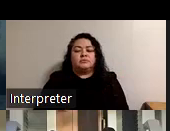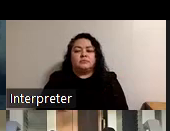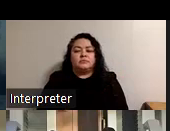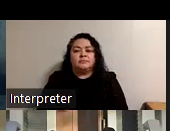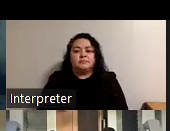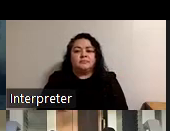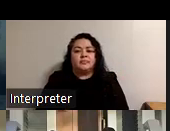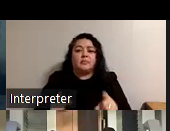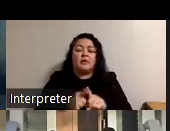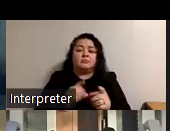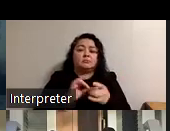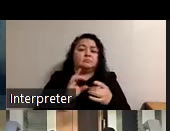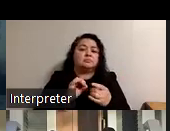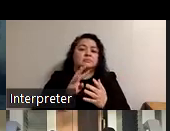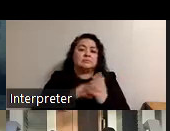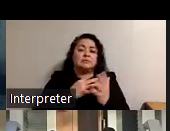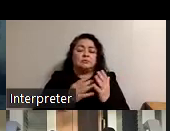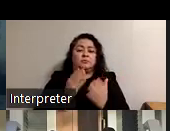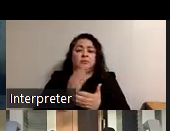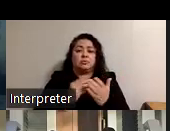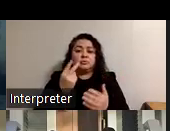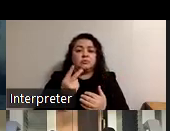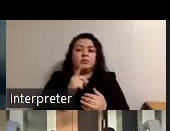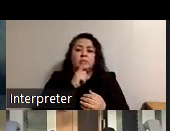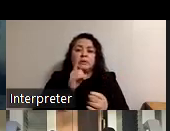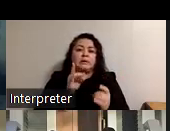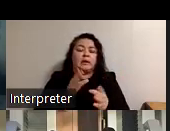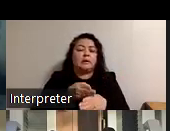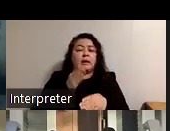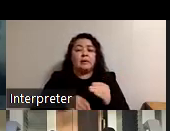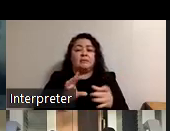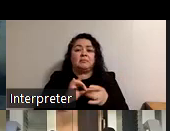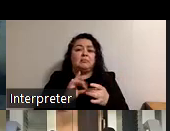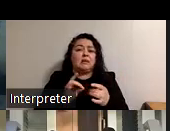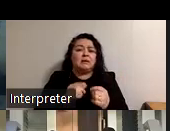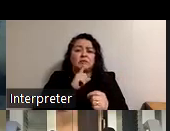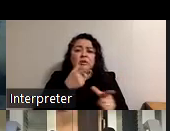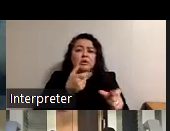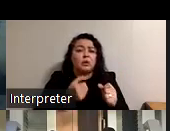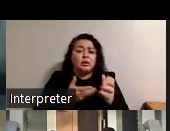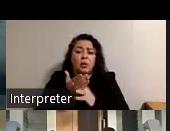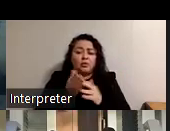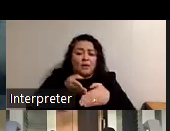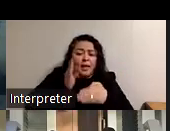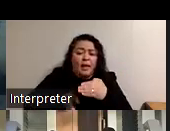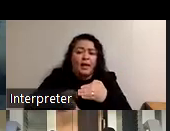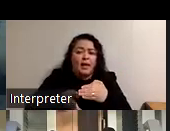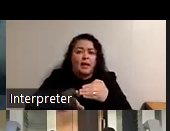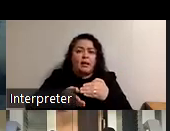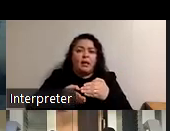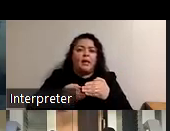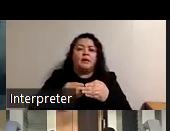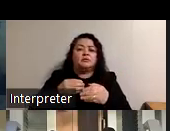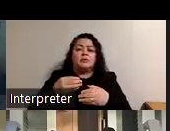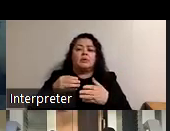i'll also say schedule a part two i really hate at the end of the meeting when they're like let's just really quickly go through the end of this and then they end up skating